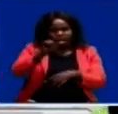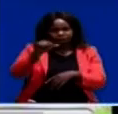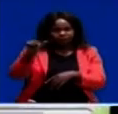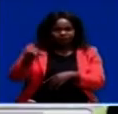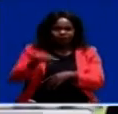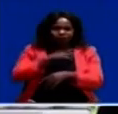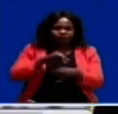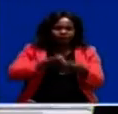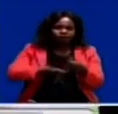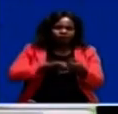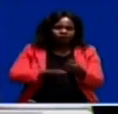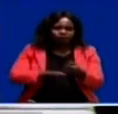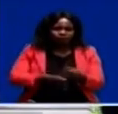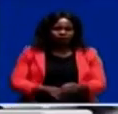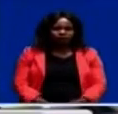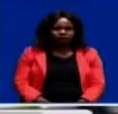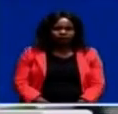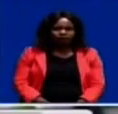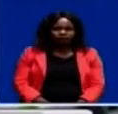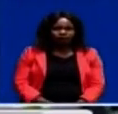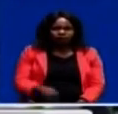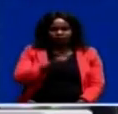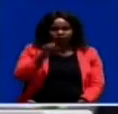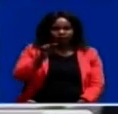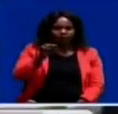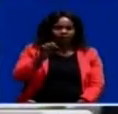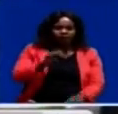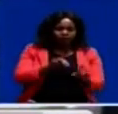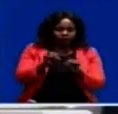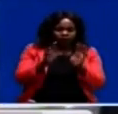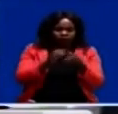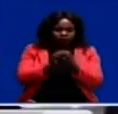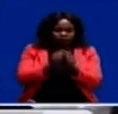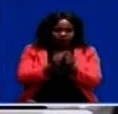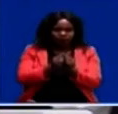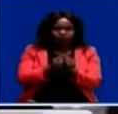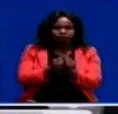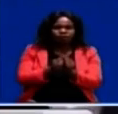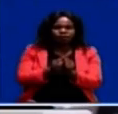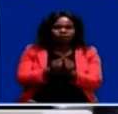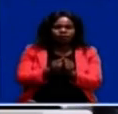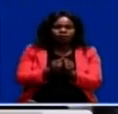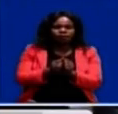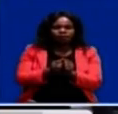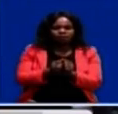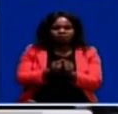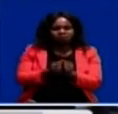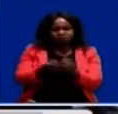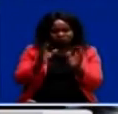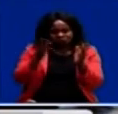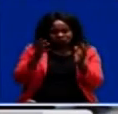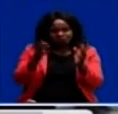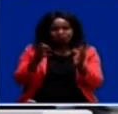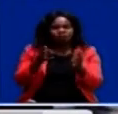societies at large. And ZNS Director of Sports, Lieutenant Keno, Peter Muelwa, applauded the athletes for